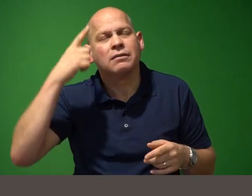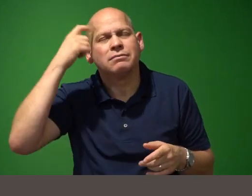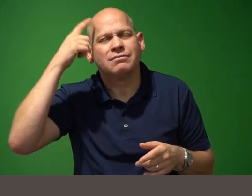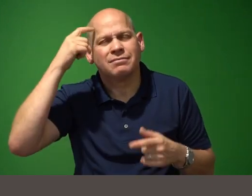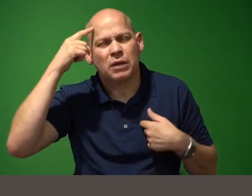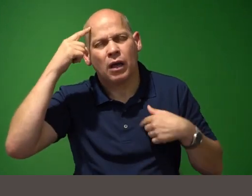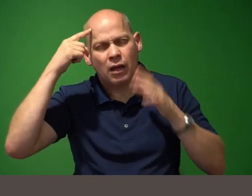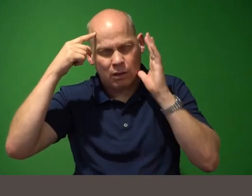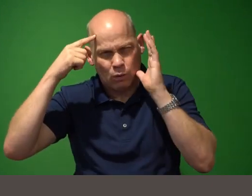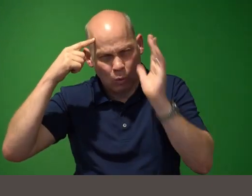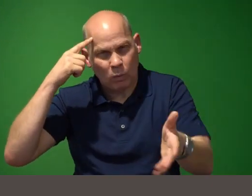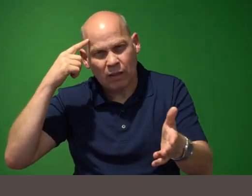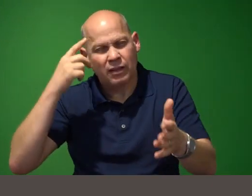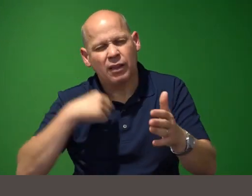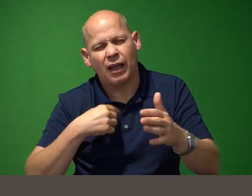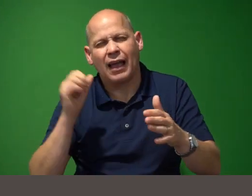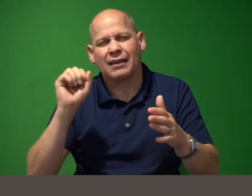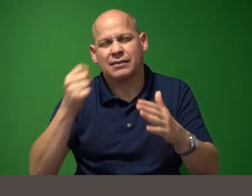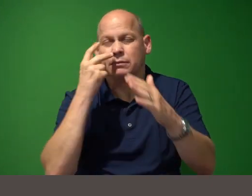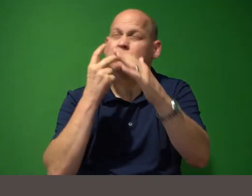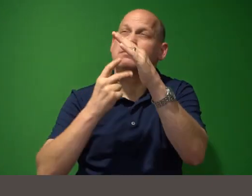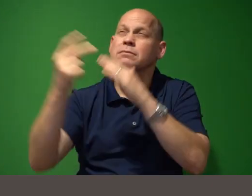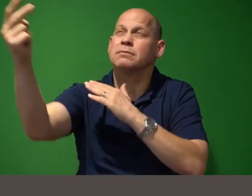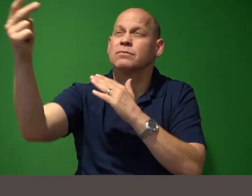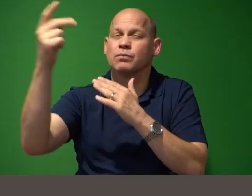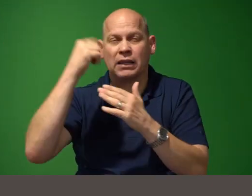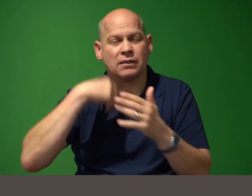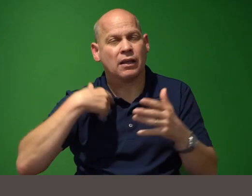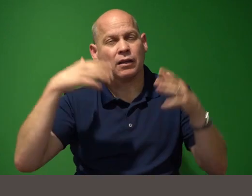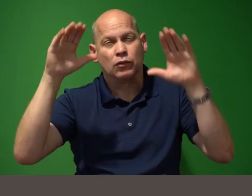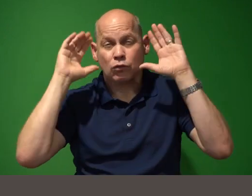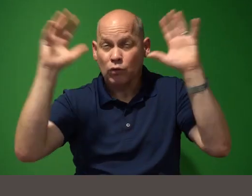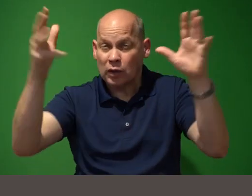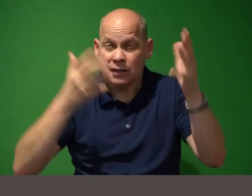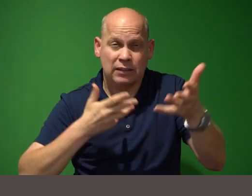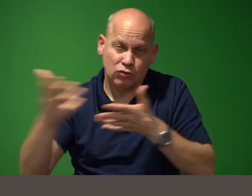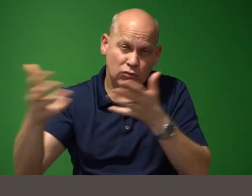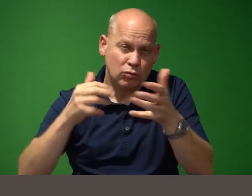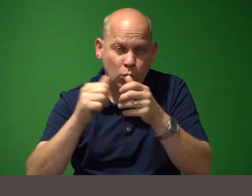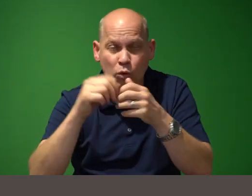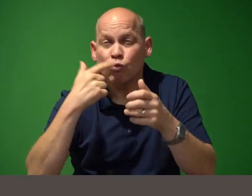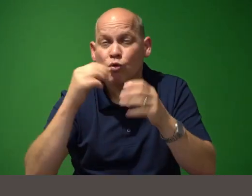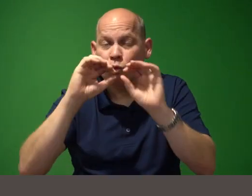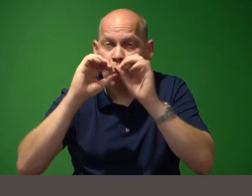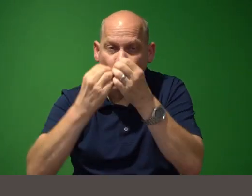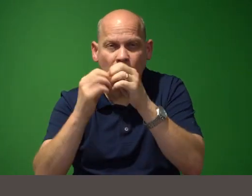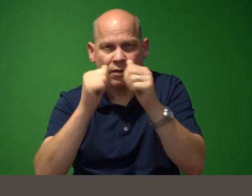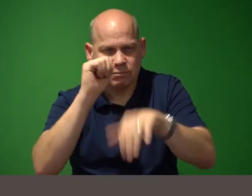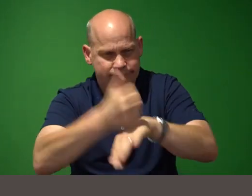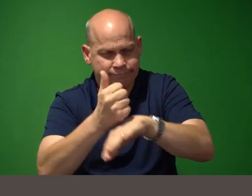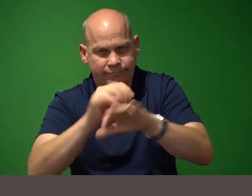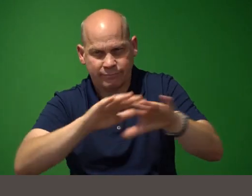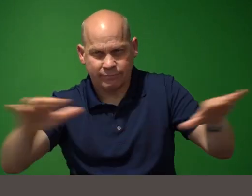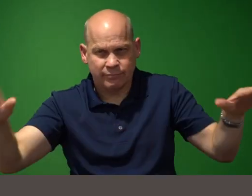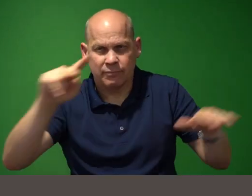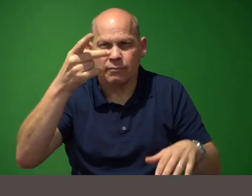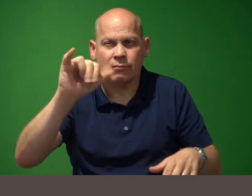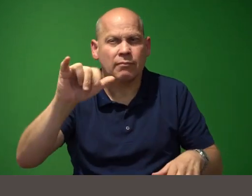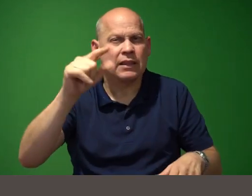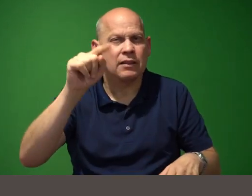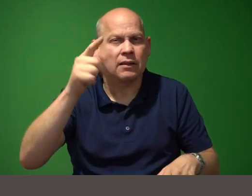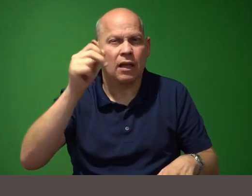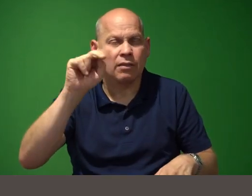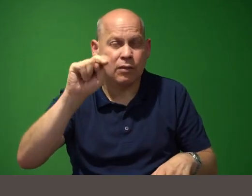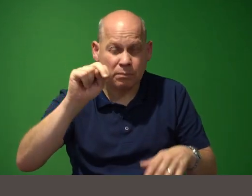it because i have had some great interactions with the organizers and the list of speakers and topics just looks